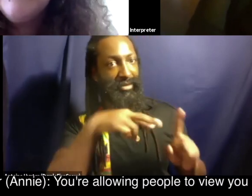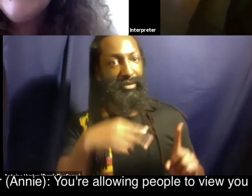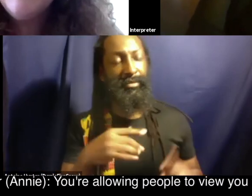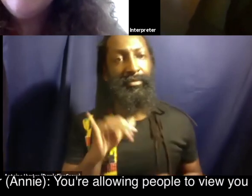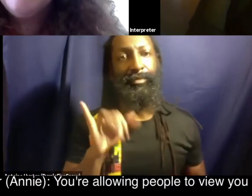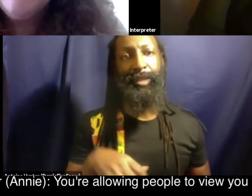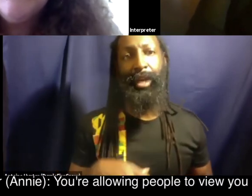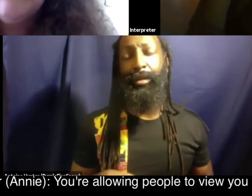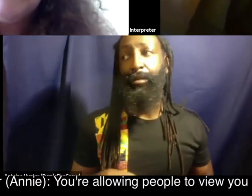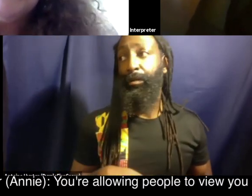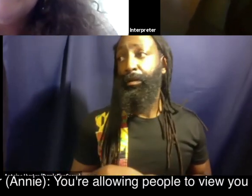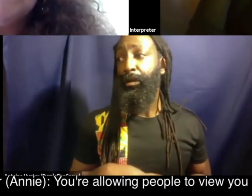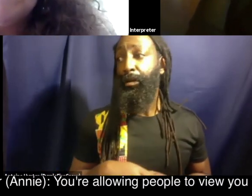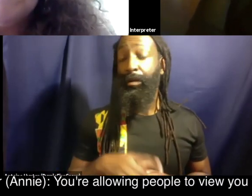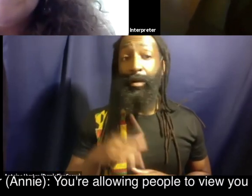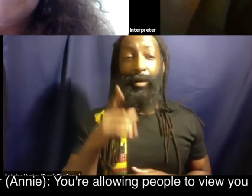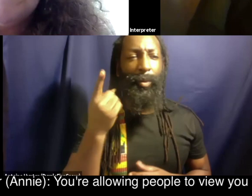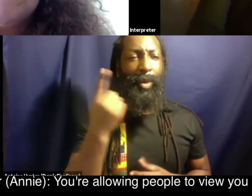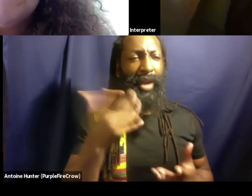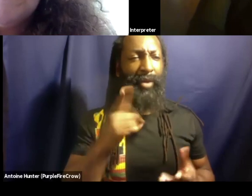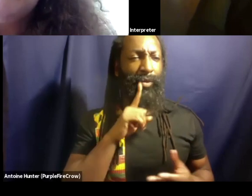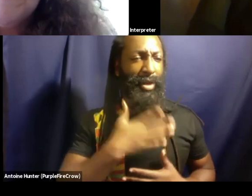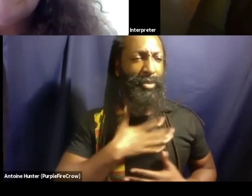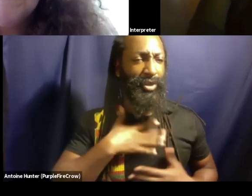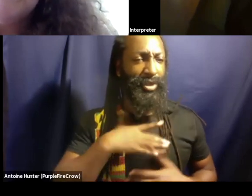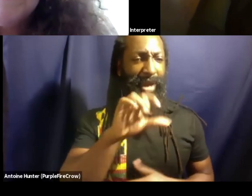you're allowing people to view you to see you